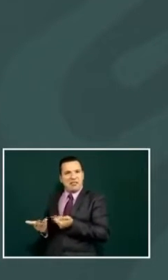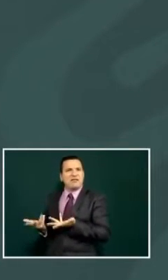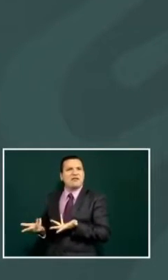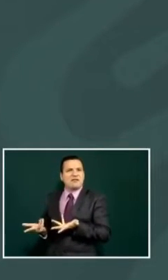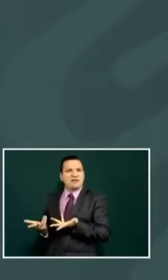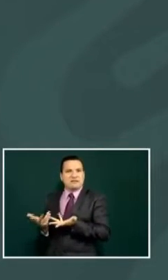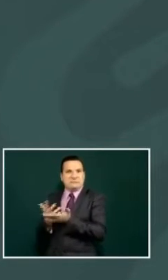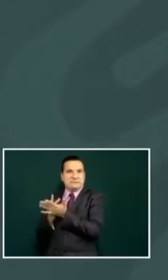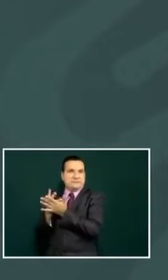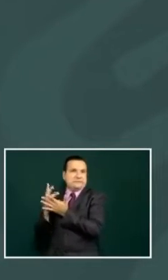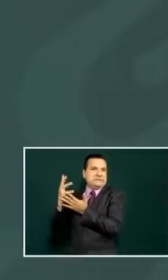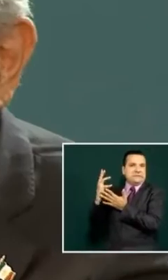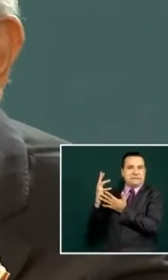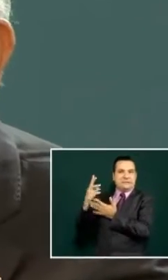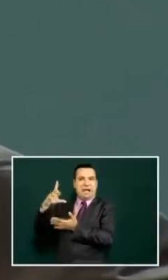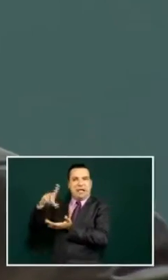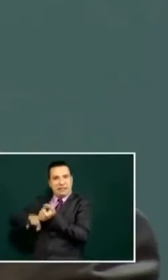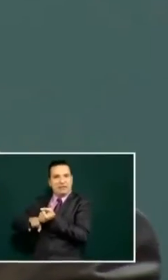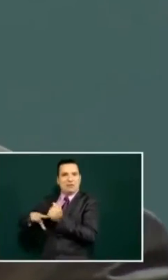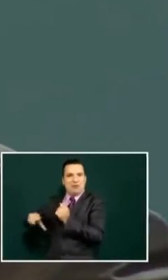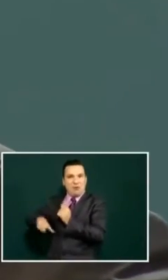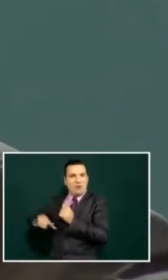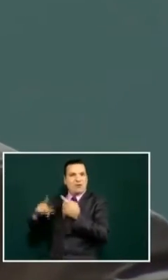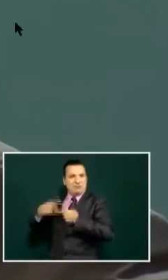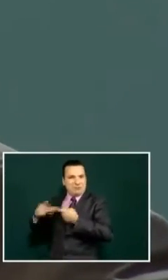expenses these expensive